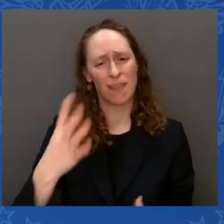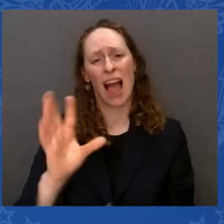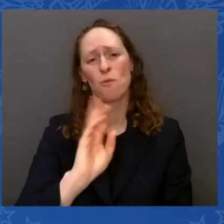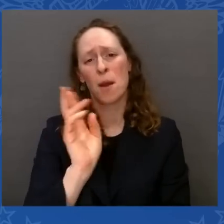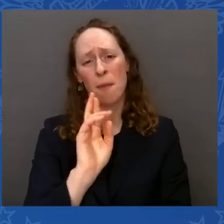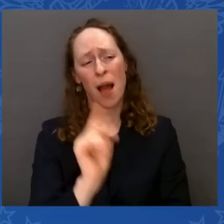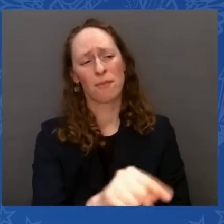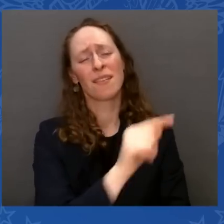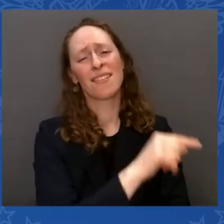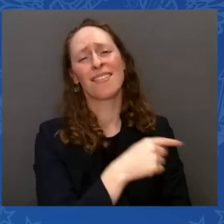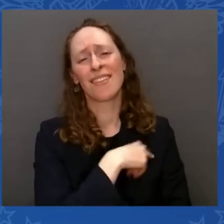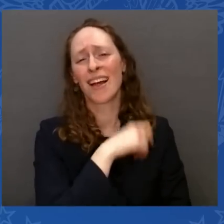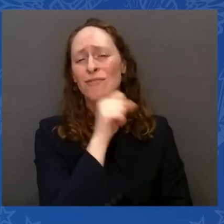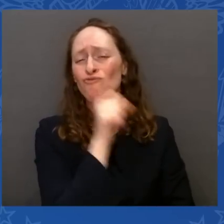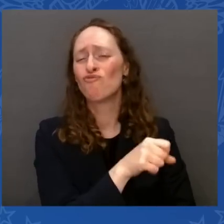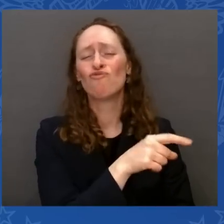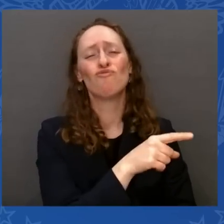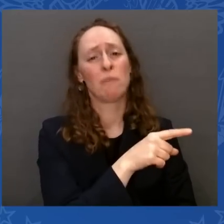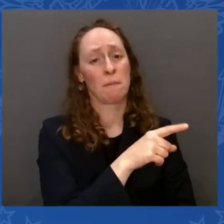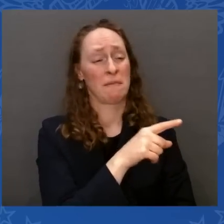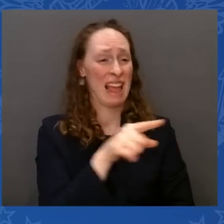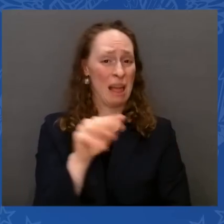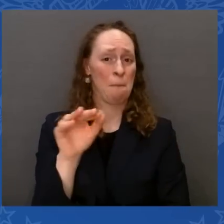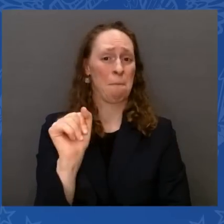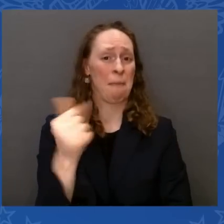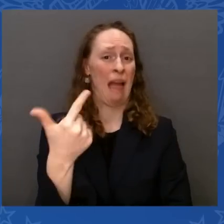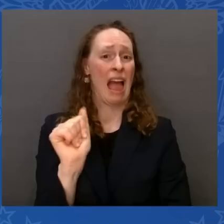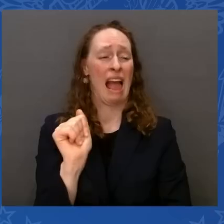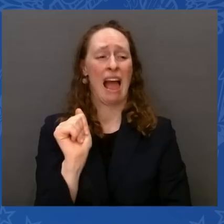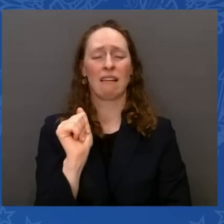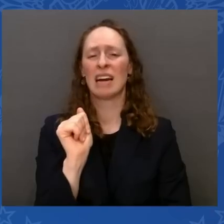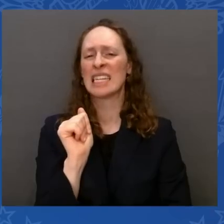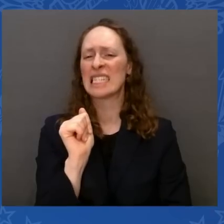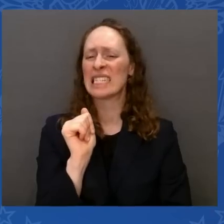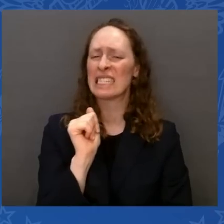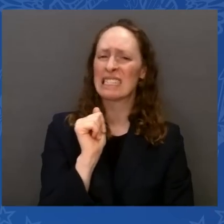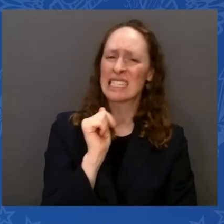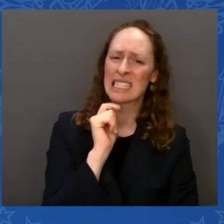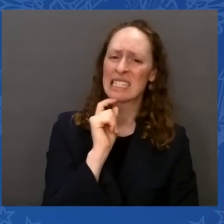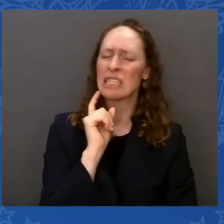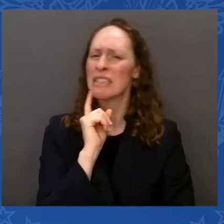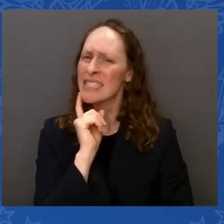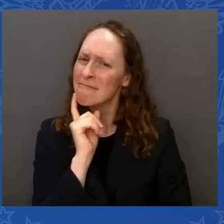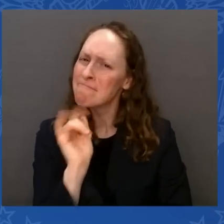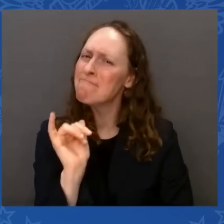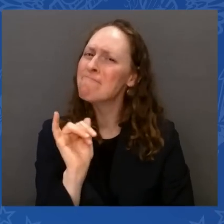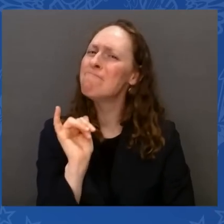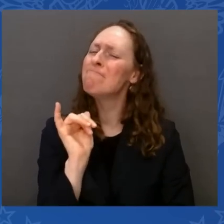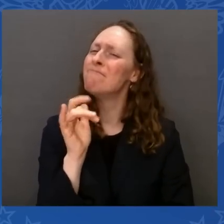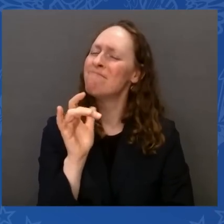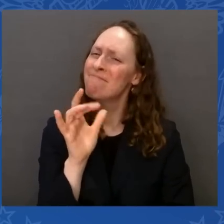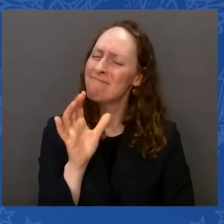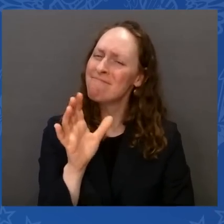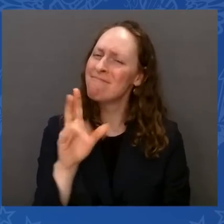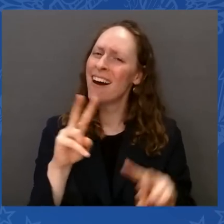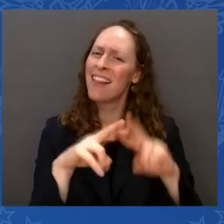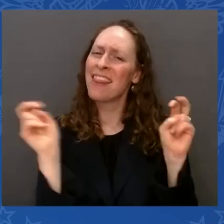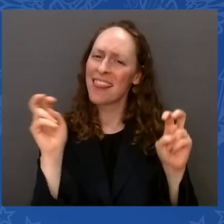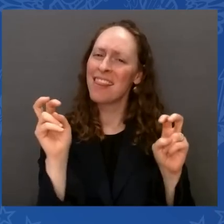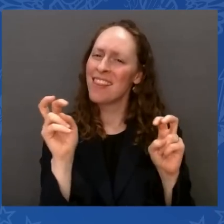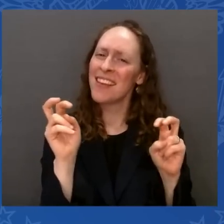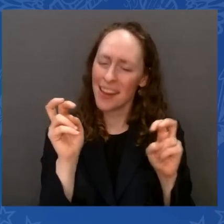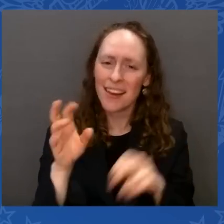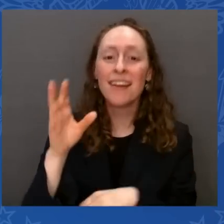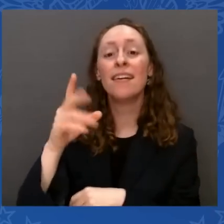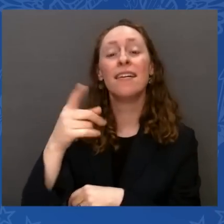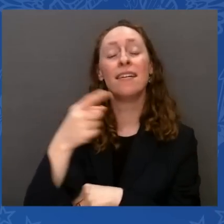They're really amazing, their calculations. They say Biden and the Democrats, because they brought down the price